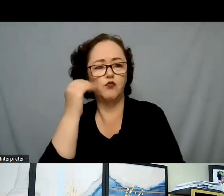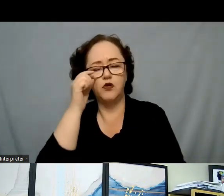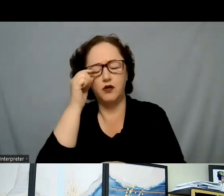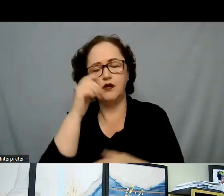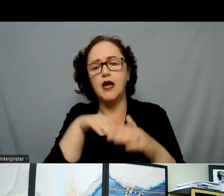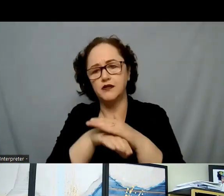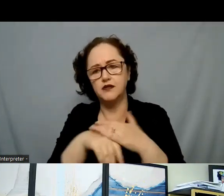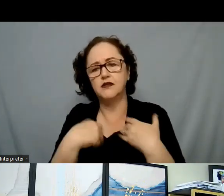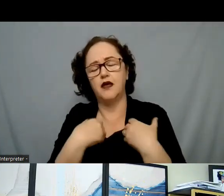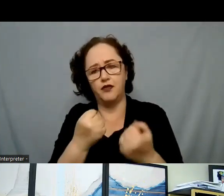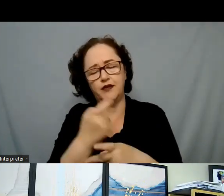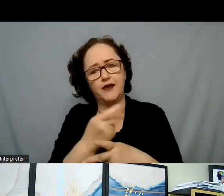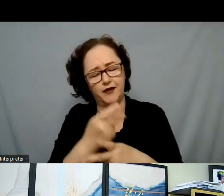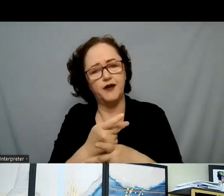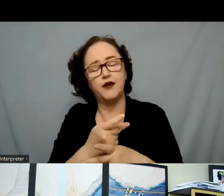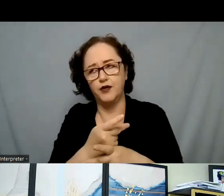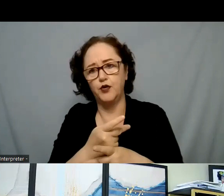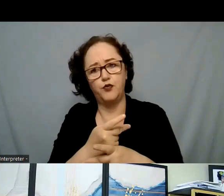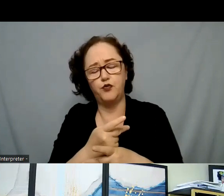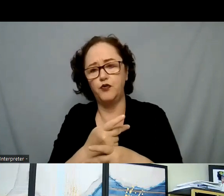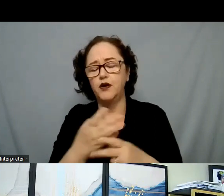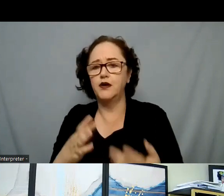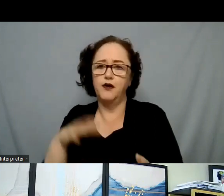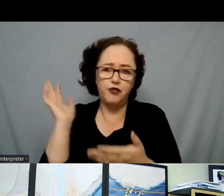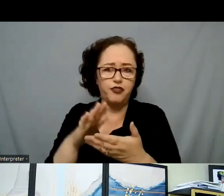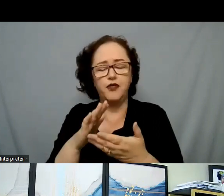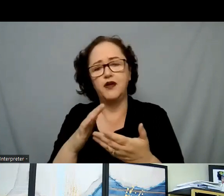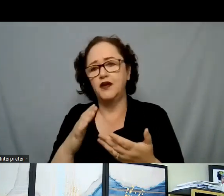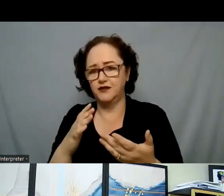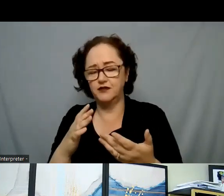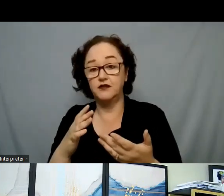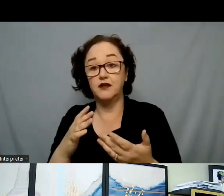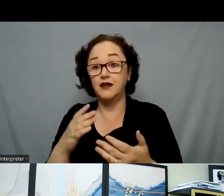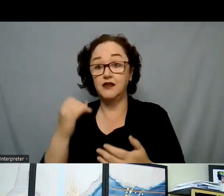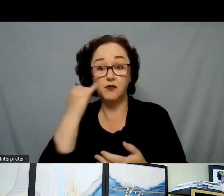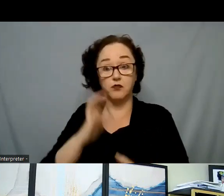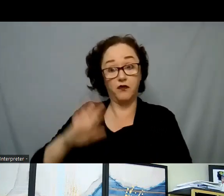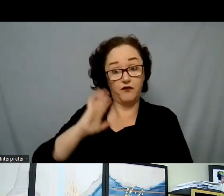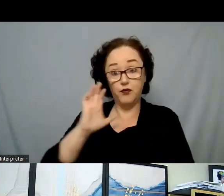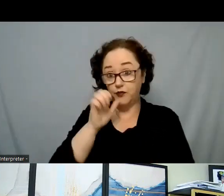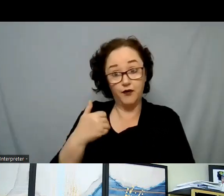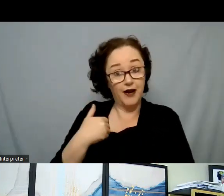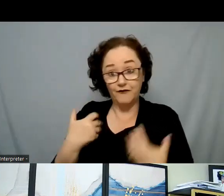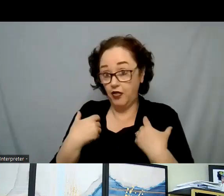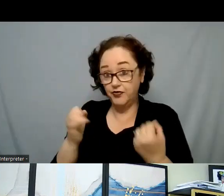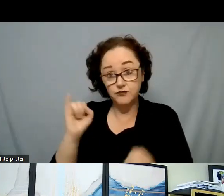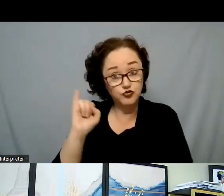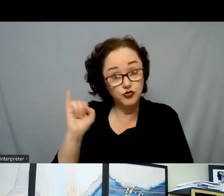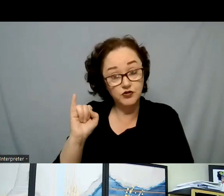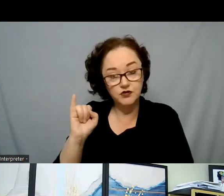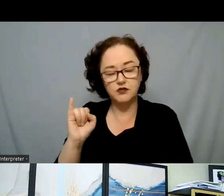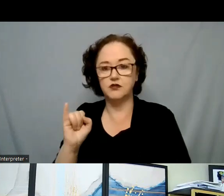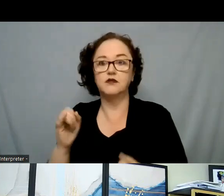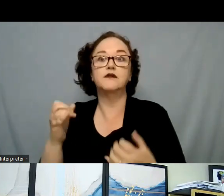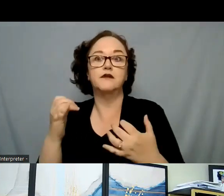was one that was exacerbated. So, those persons who already did not have health insurance, now they were not able